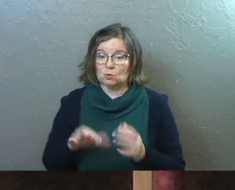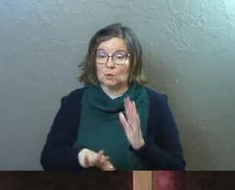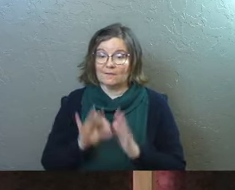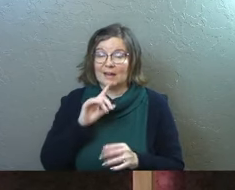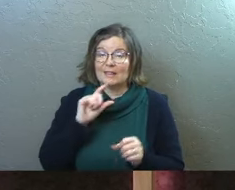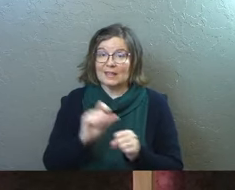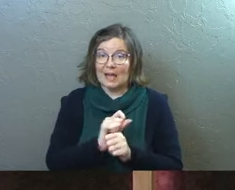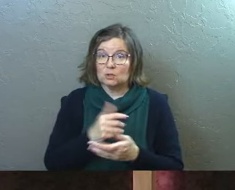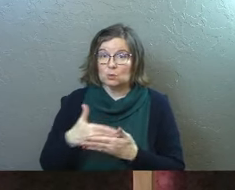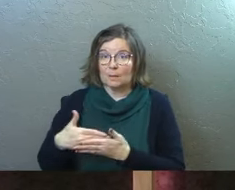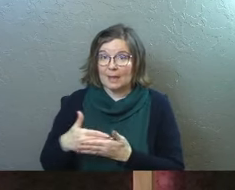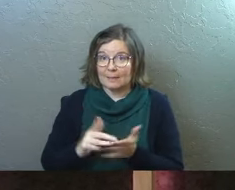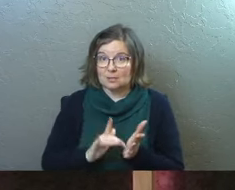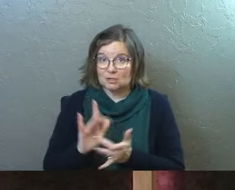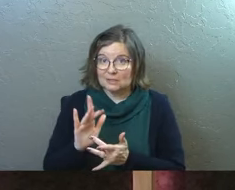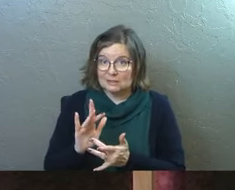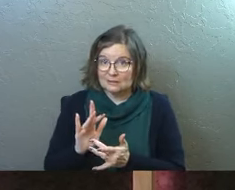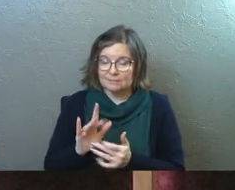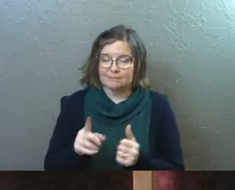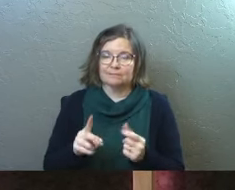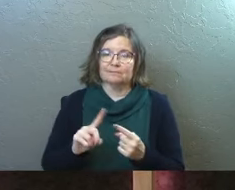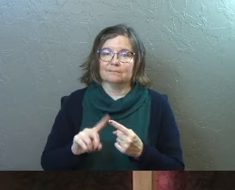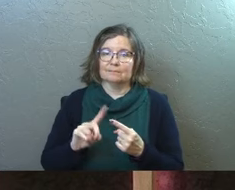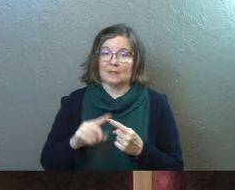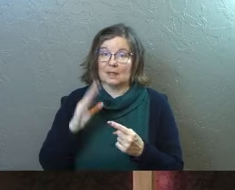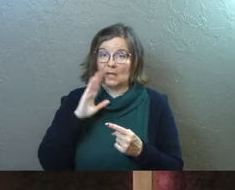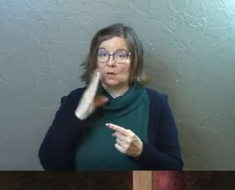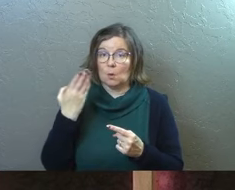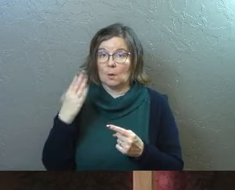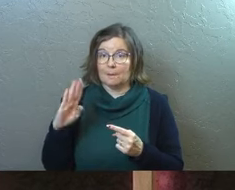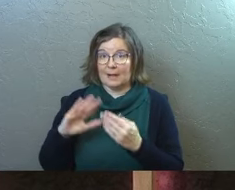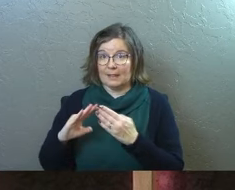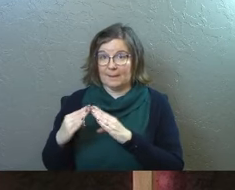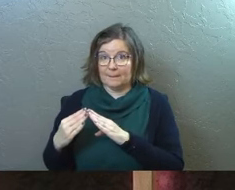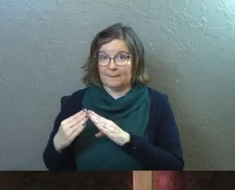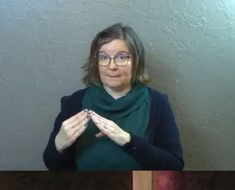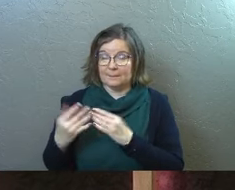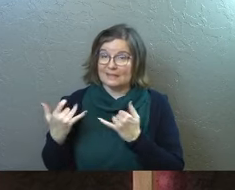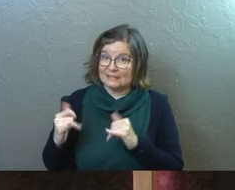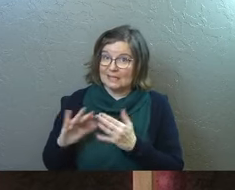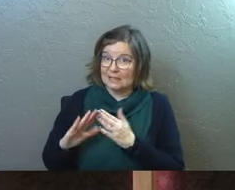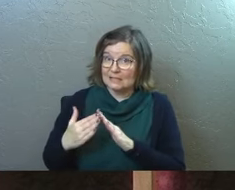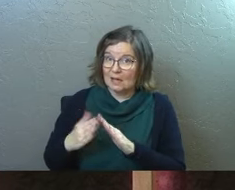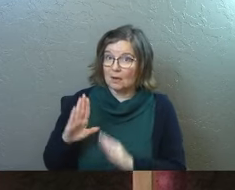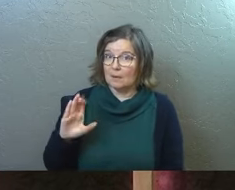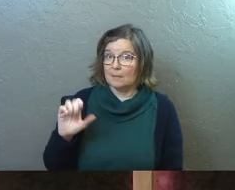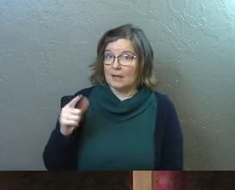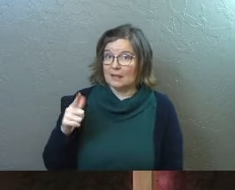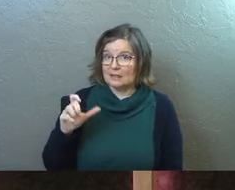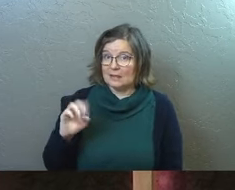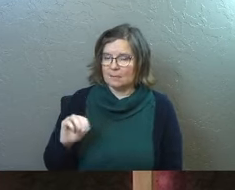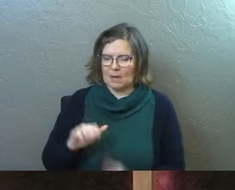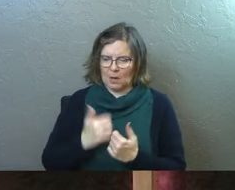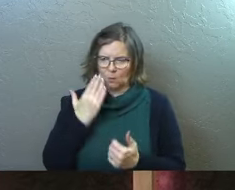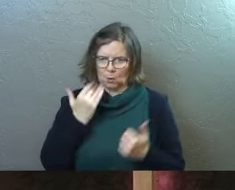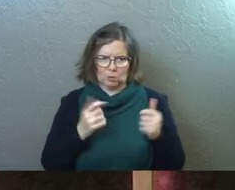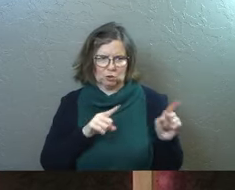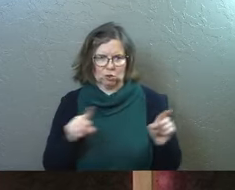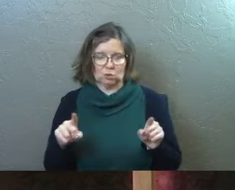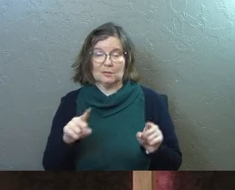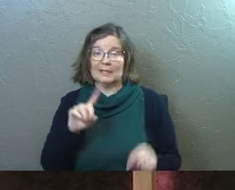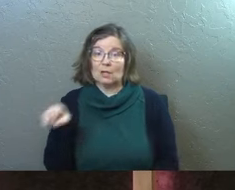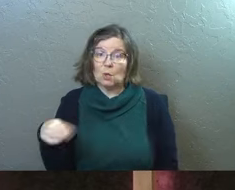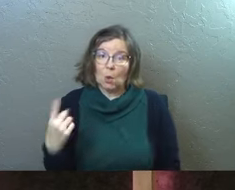actual baby Jesus. First, they know he's going to be in Bethlehem. It's still a town. How do we know which one?